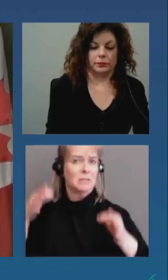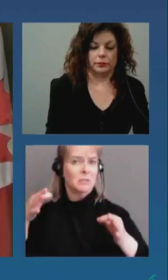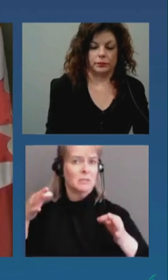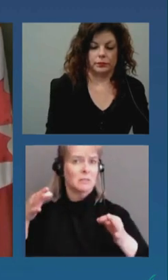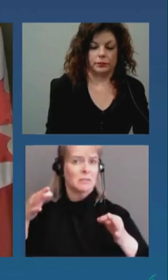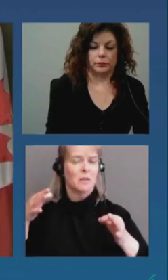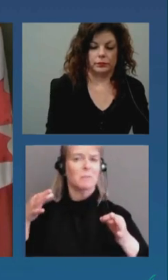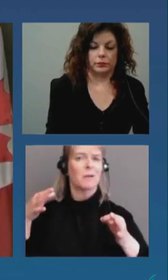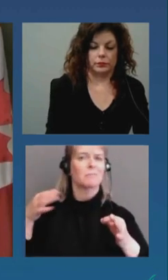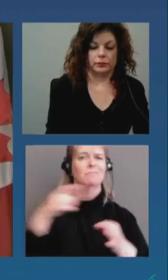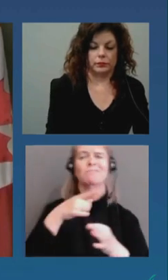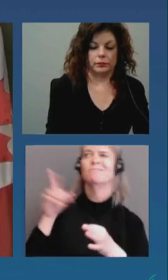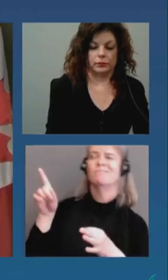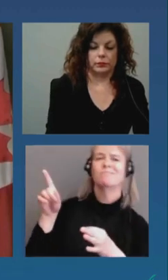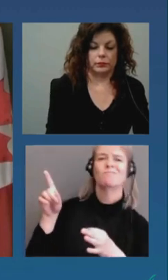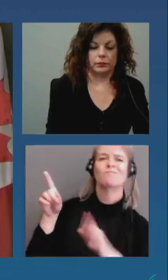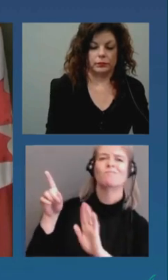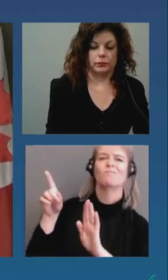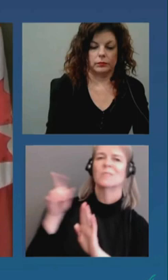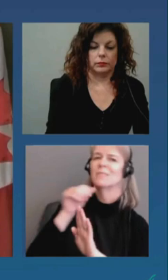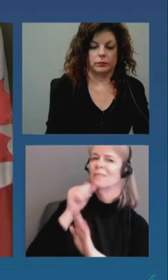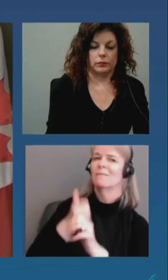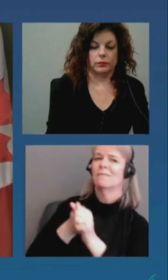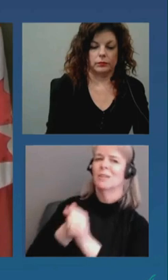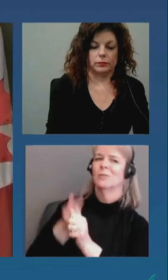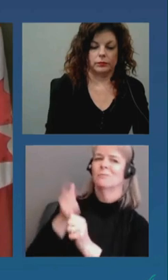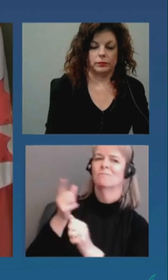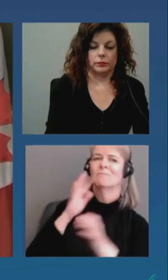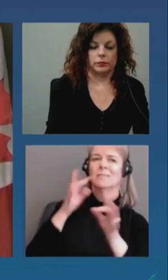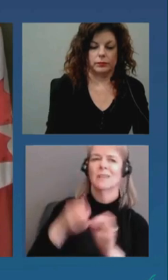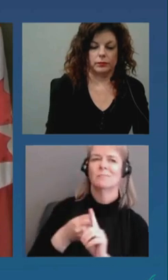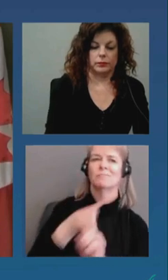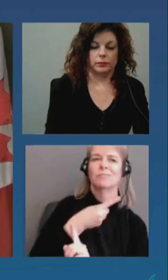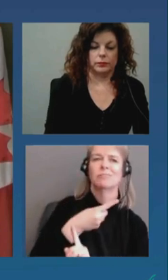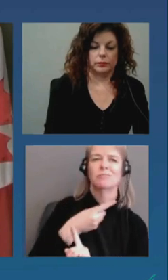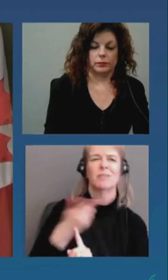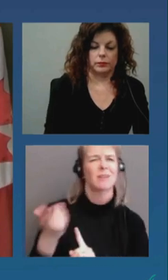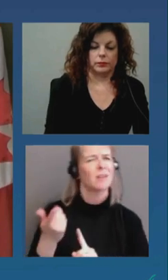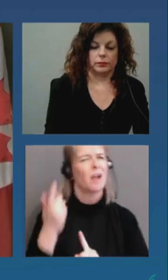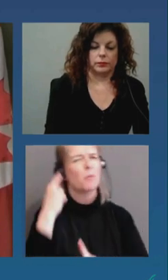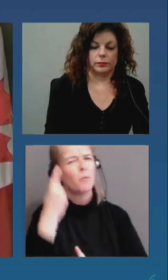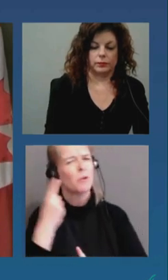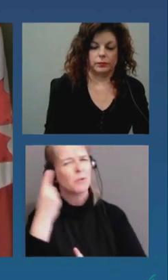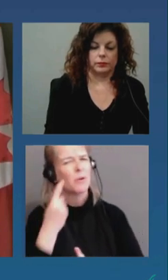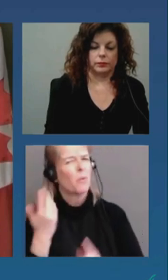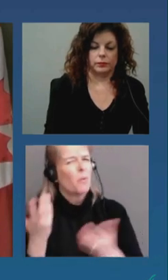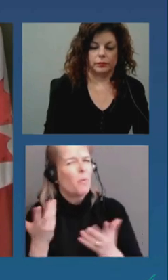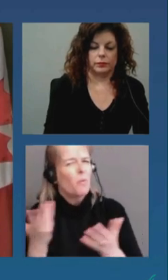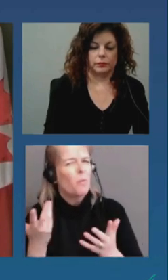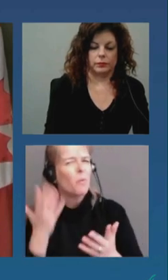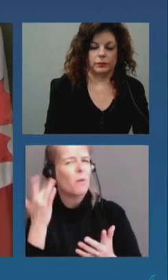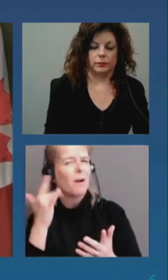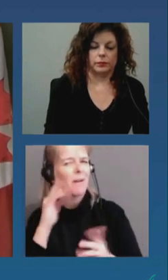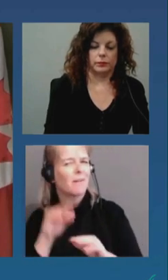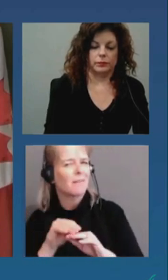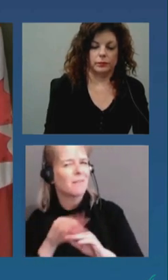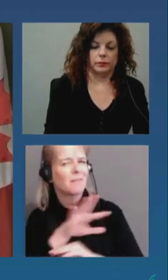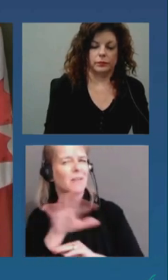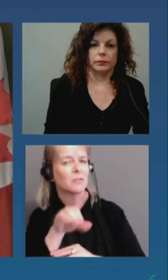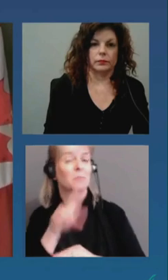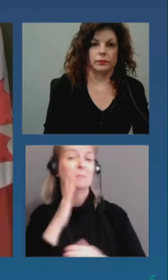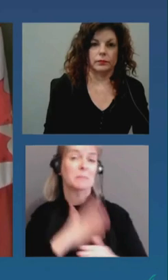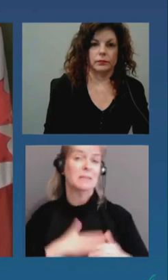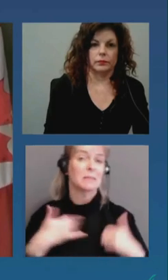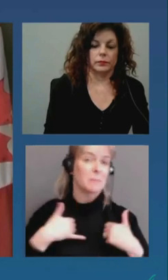what about those rules prompted the city to do so what was the tipping point and if could hear from the mayor and our medical officer of health and our police